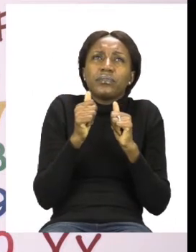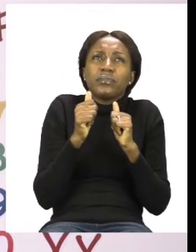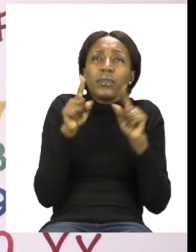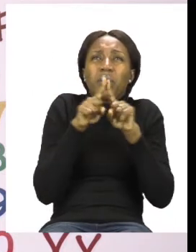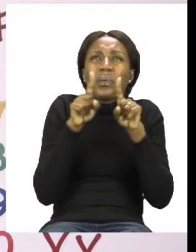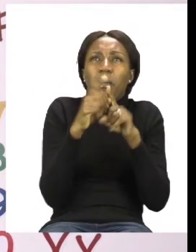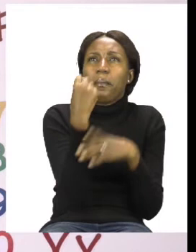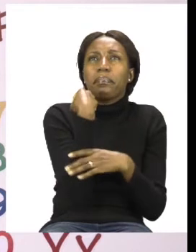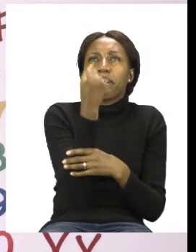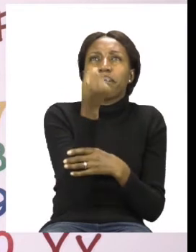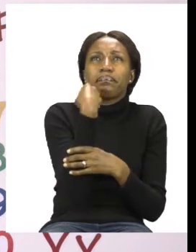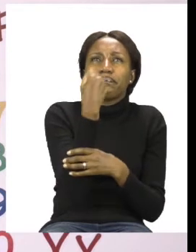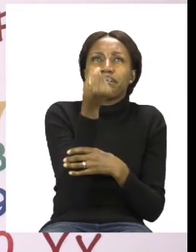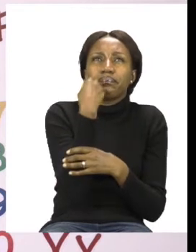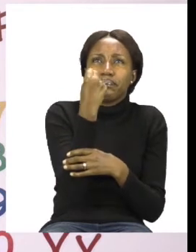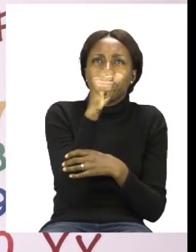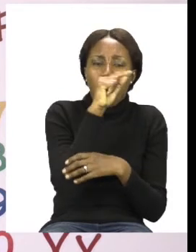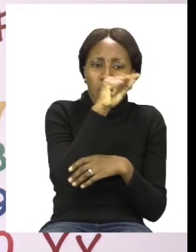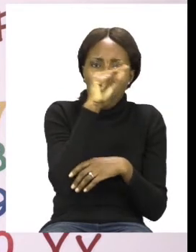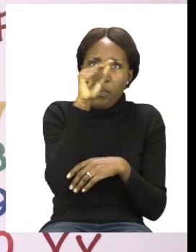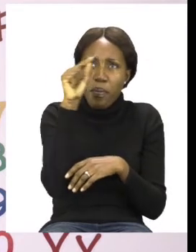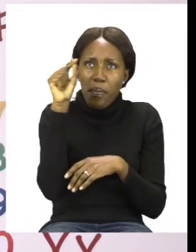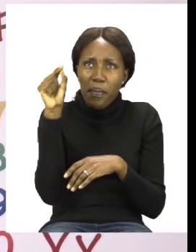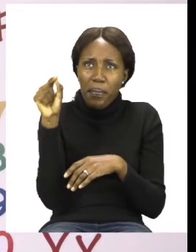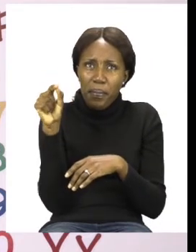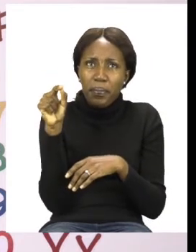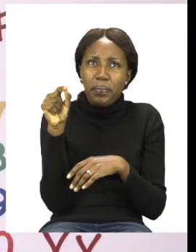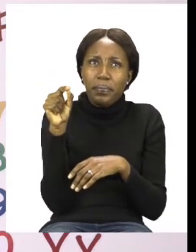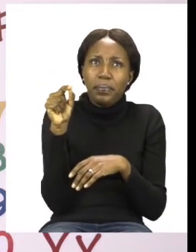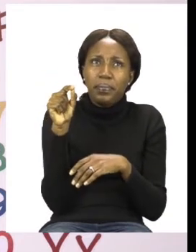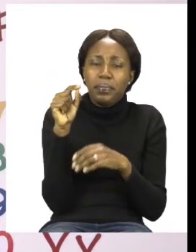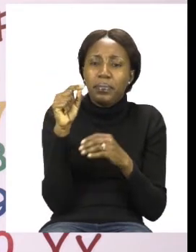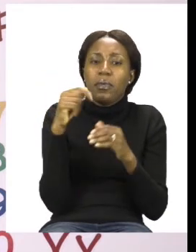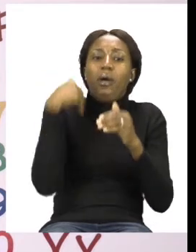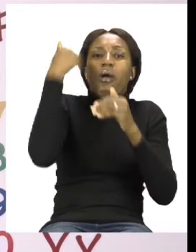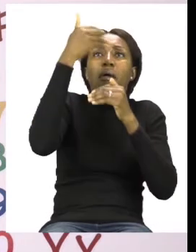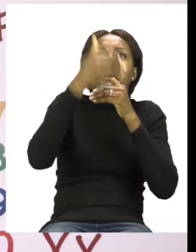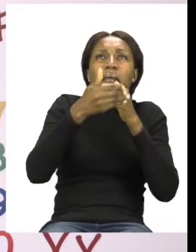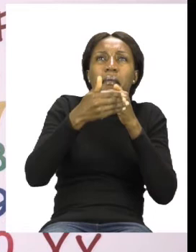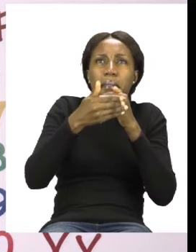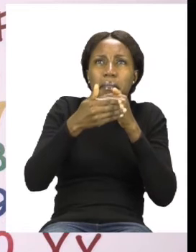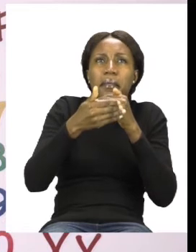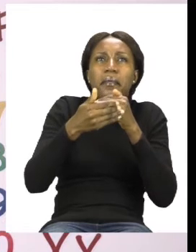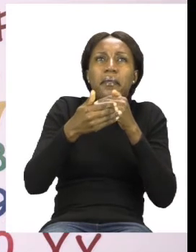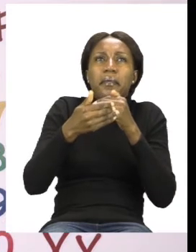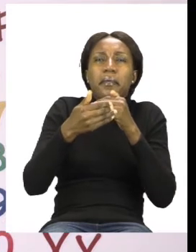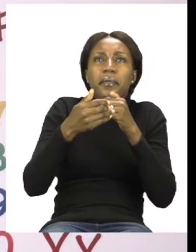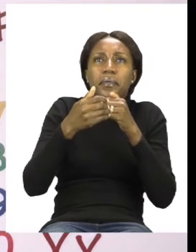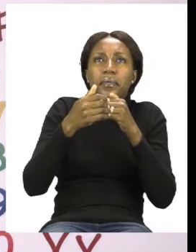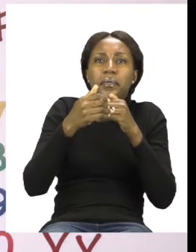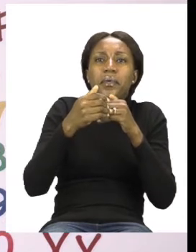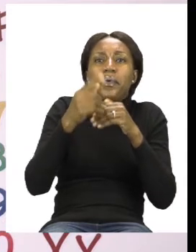ball. This dotted line that you are looking at is the one that is behind. So it is shaped nice and